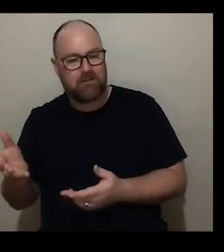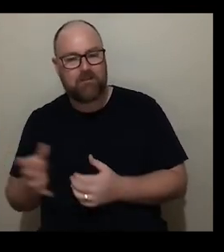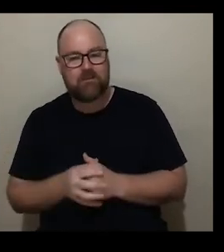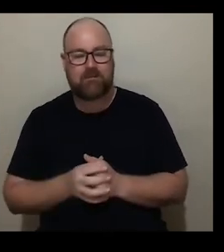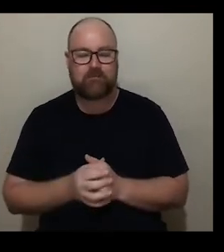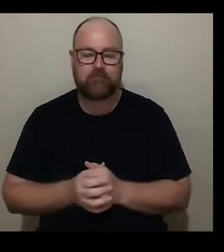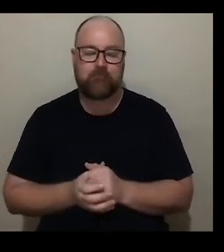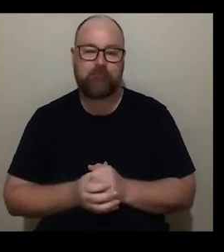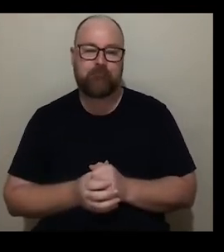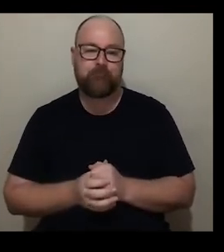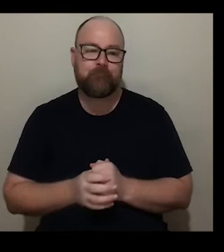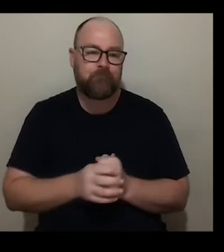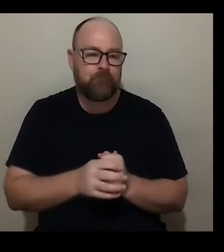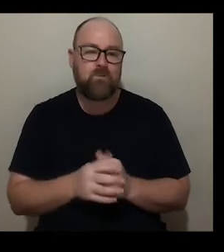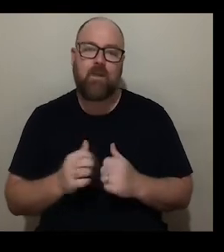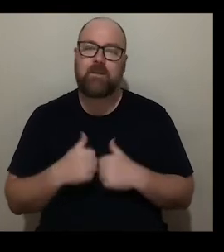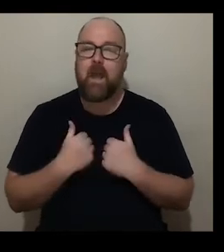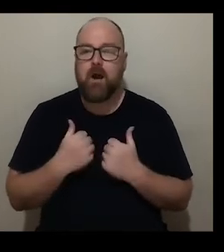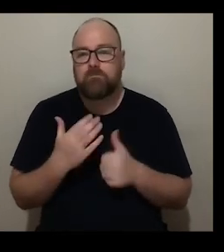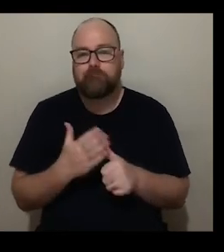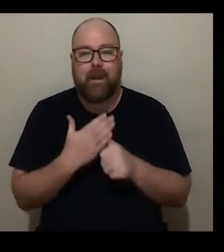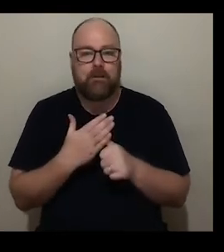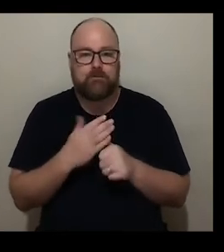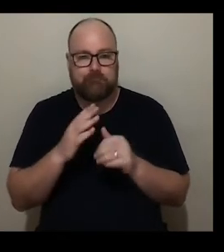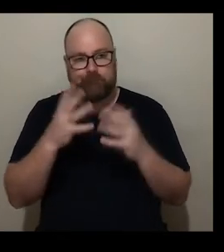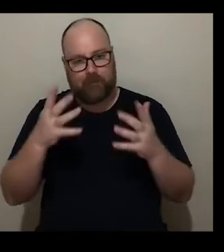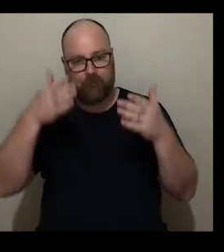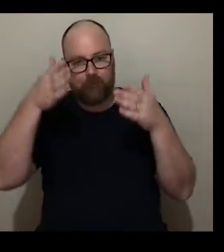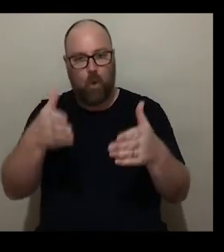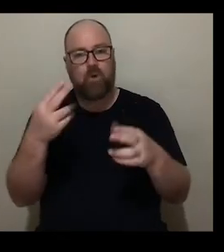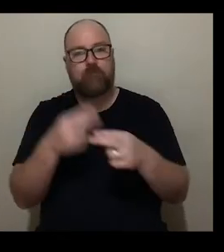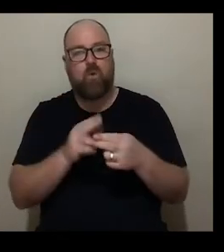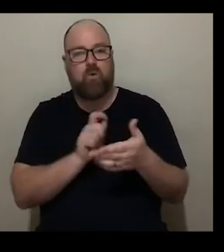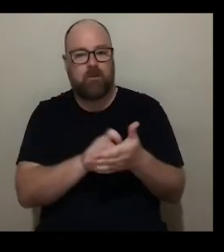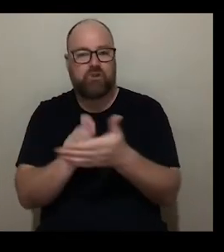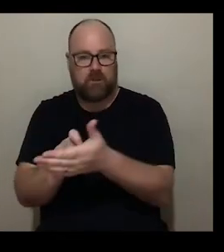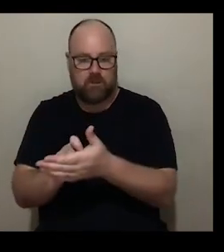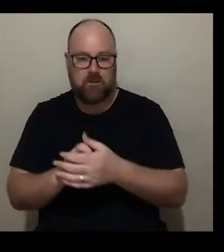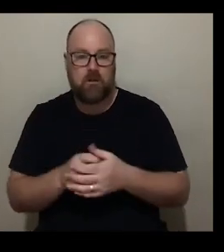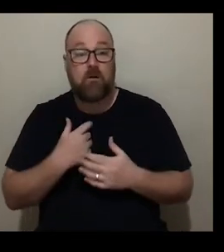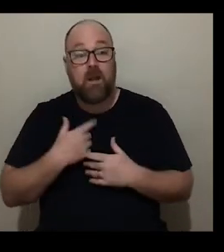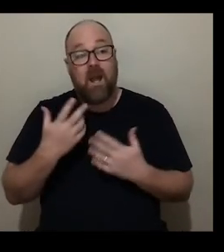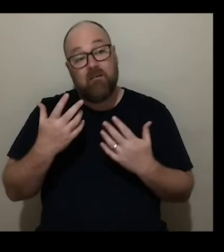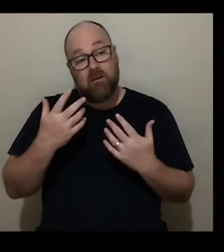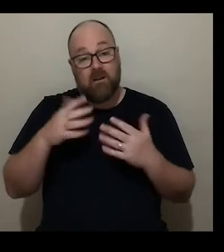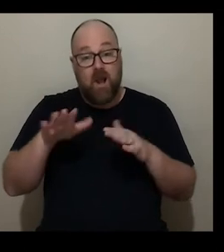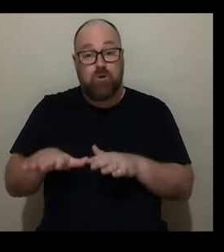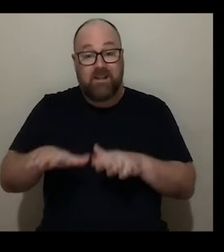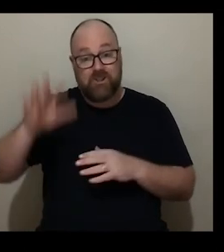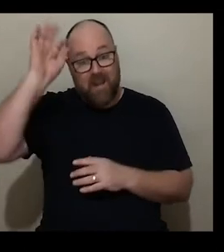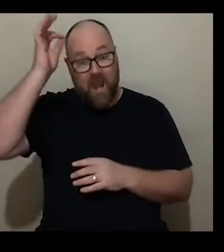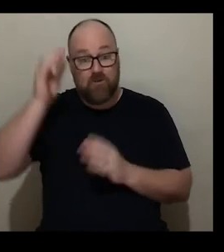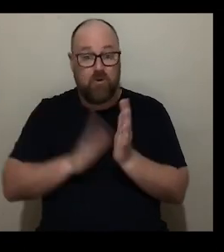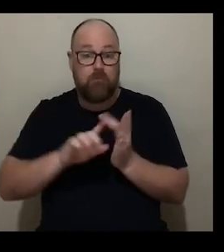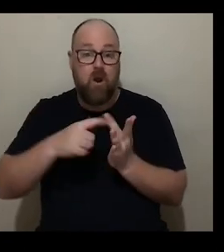get away from that as much as possible so that's our main kind of focus on commissioning but we also have things like the british council micro awards which are opening